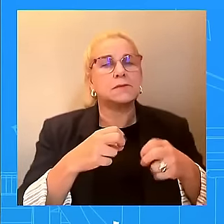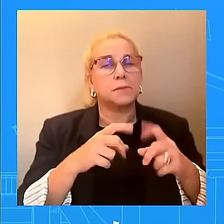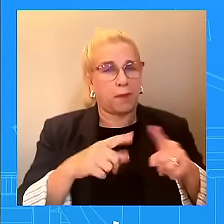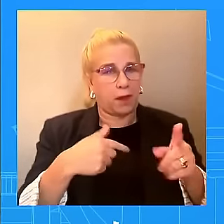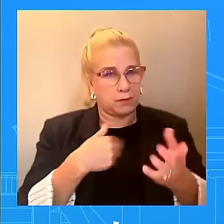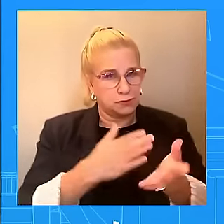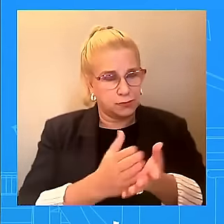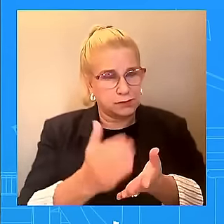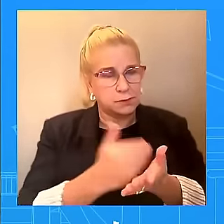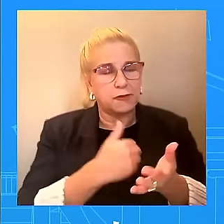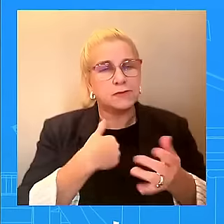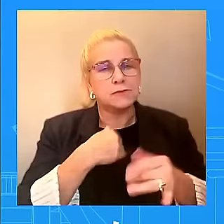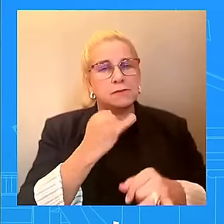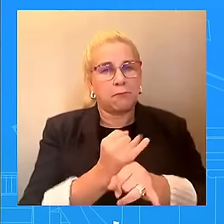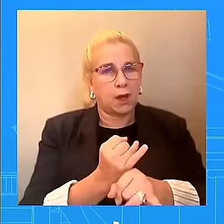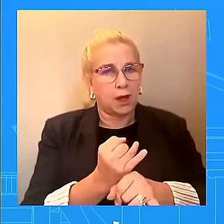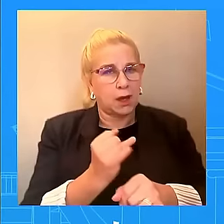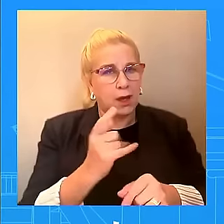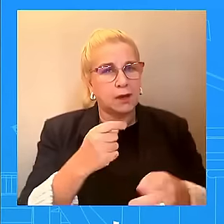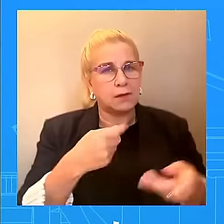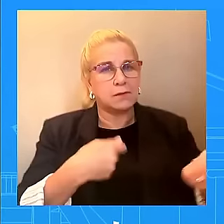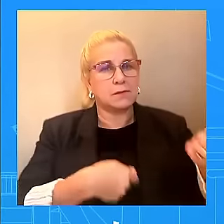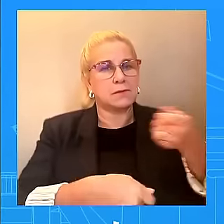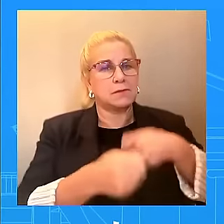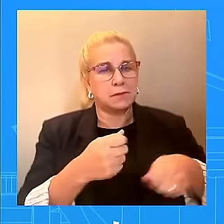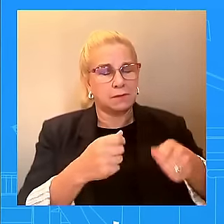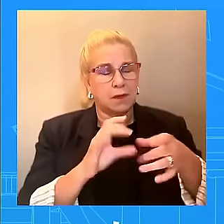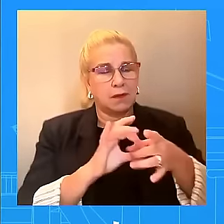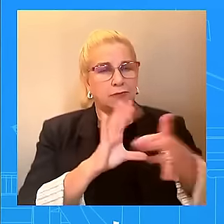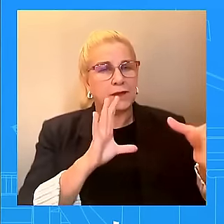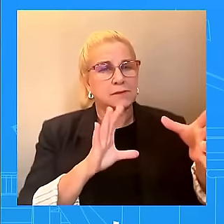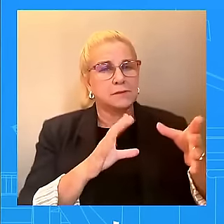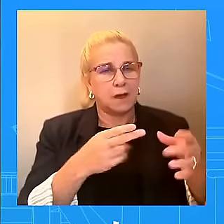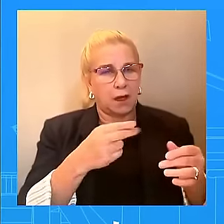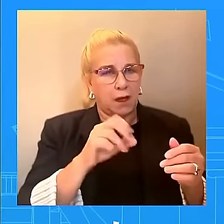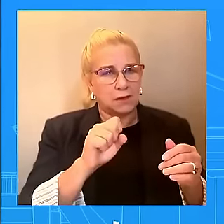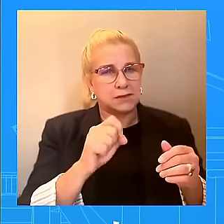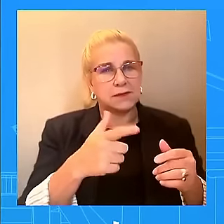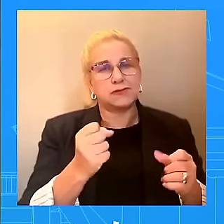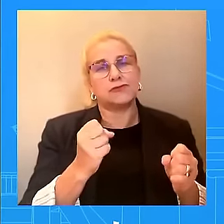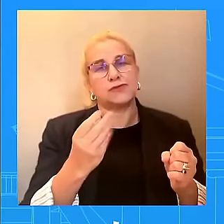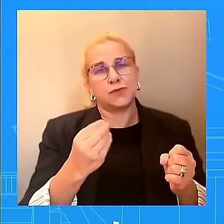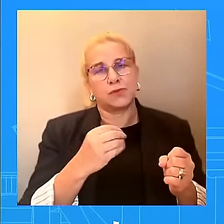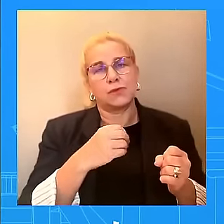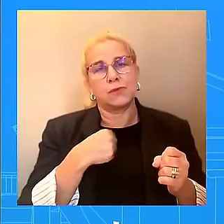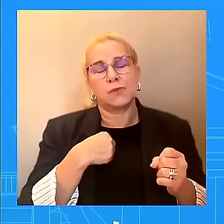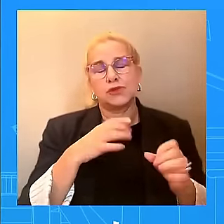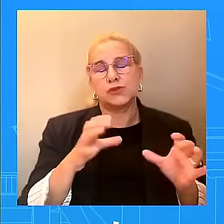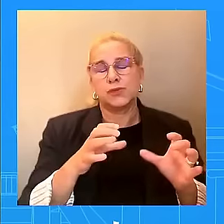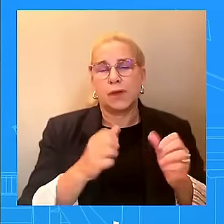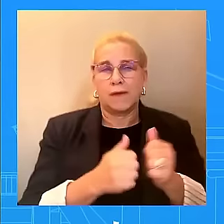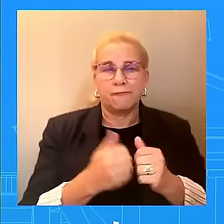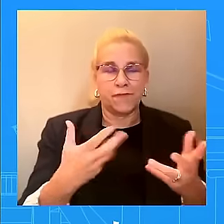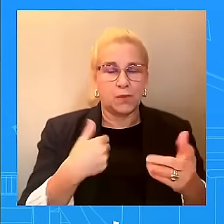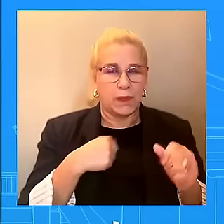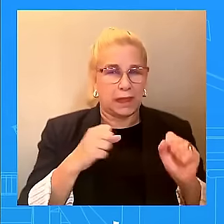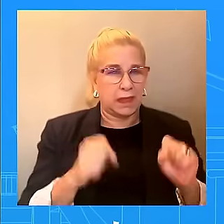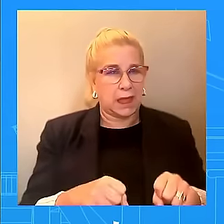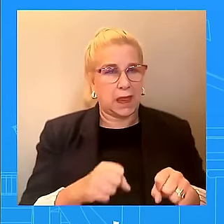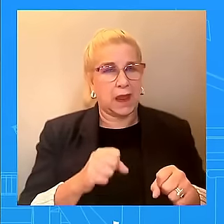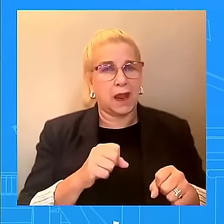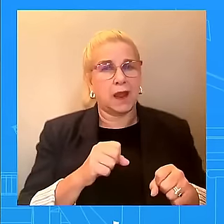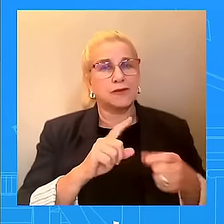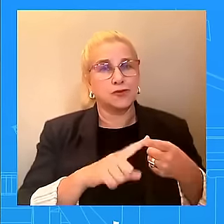to continue to do what we can, do everything that we can to bring Americans home, who are wrongfully detained and held hostage.